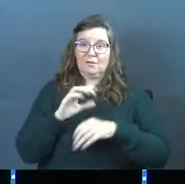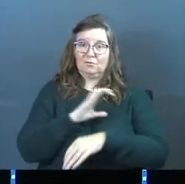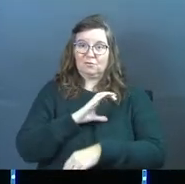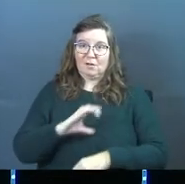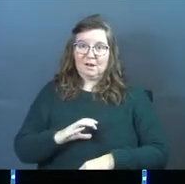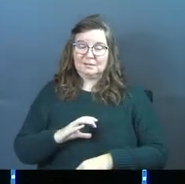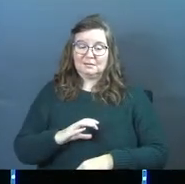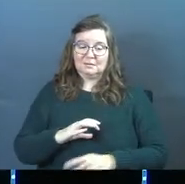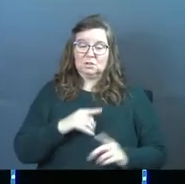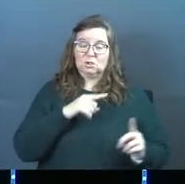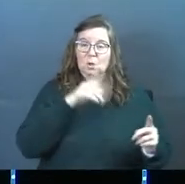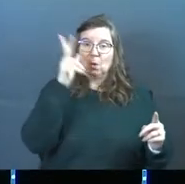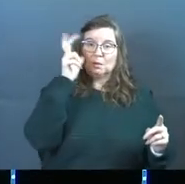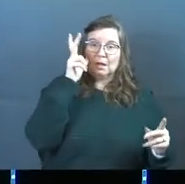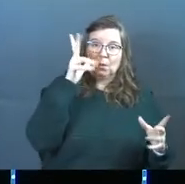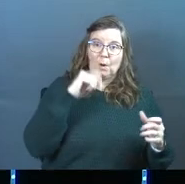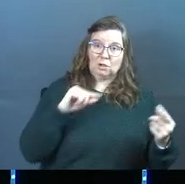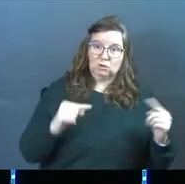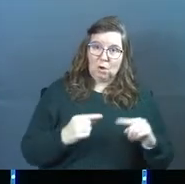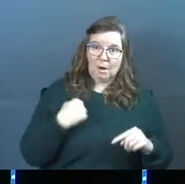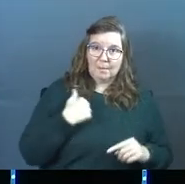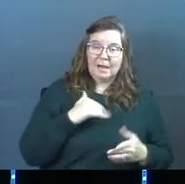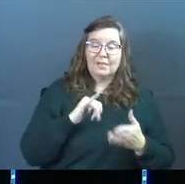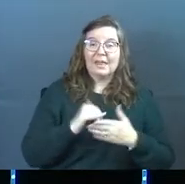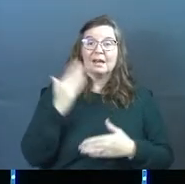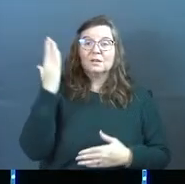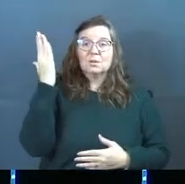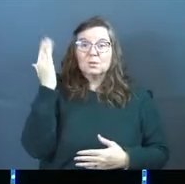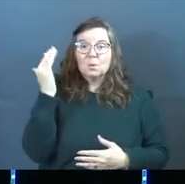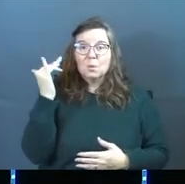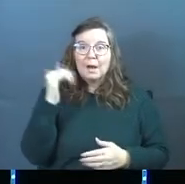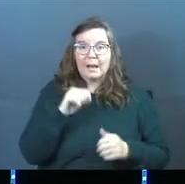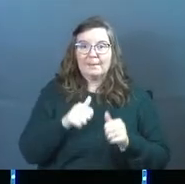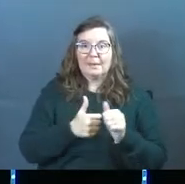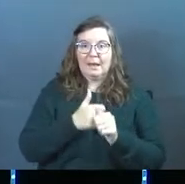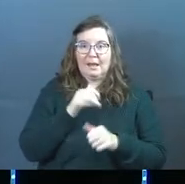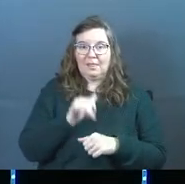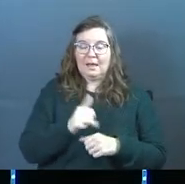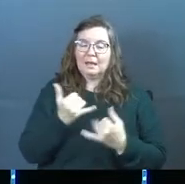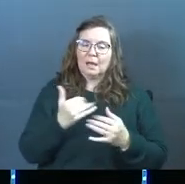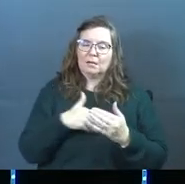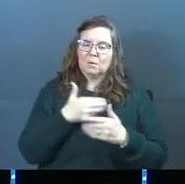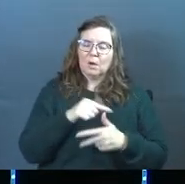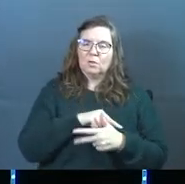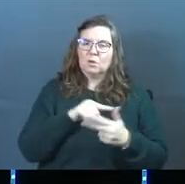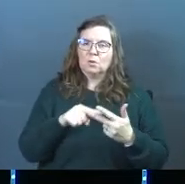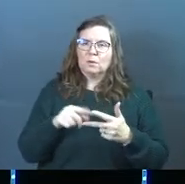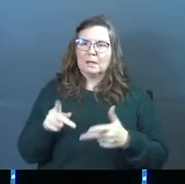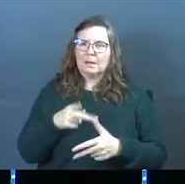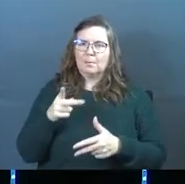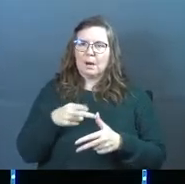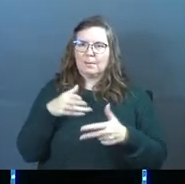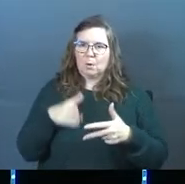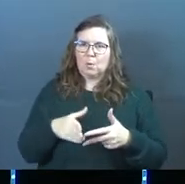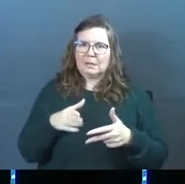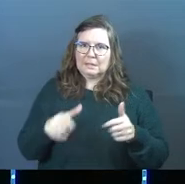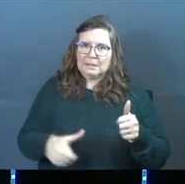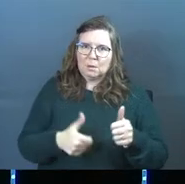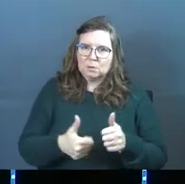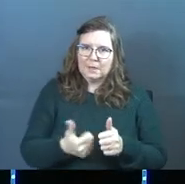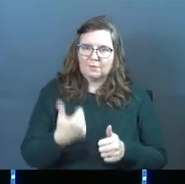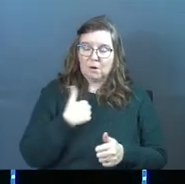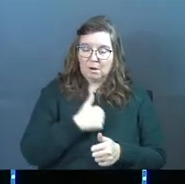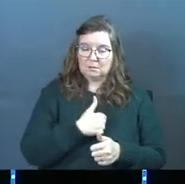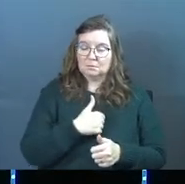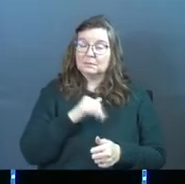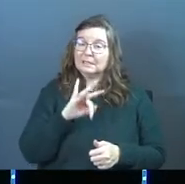And so he would like to harm us. And so that's the why kind of behind that. Now, what are the three primary ways that he goes after us?